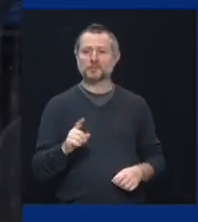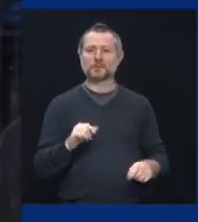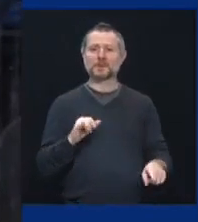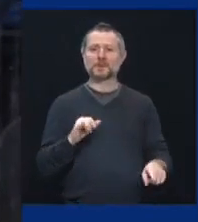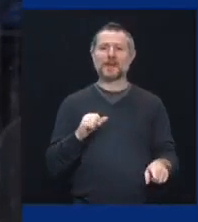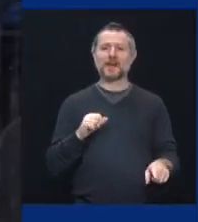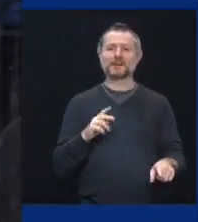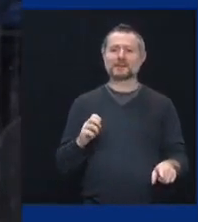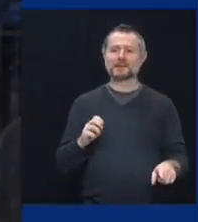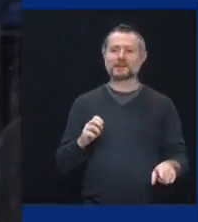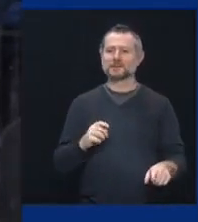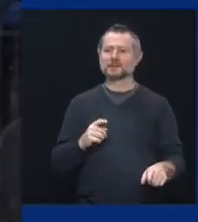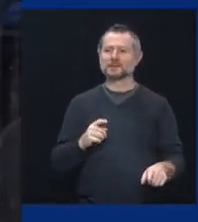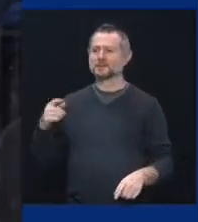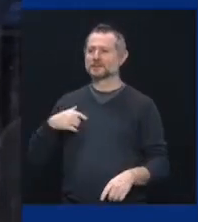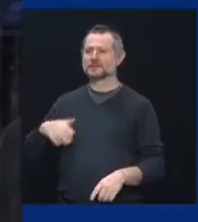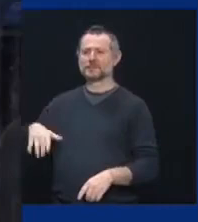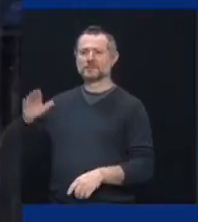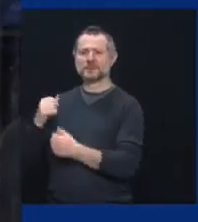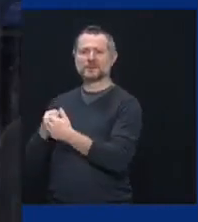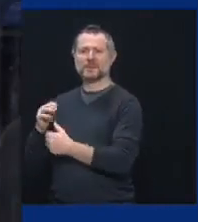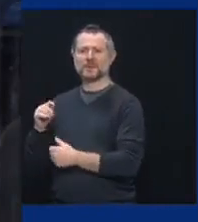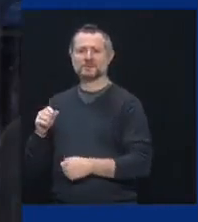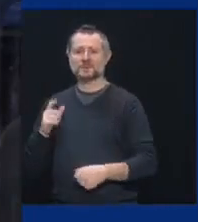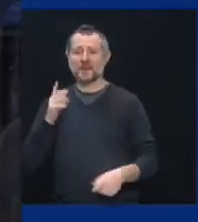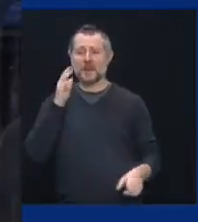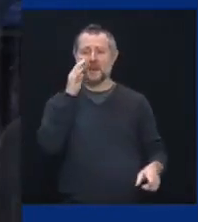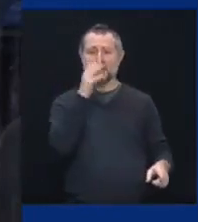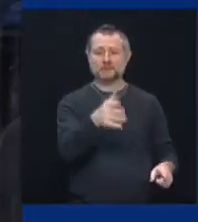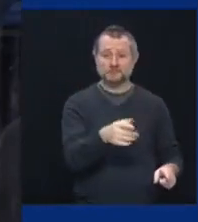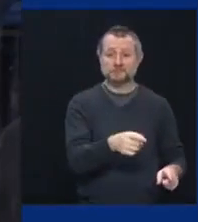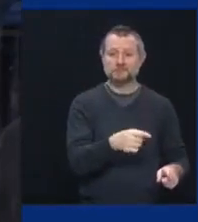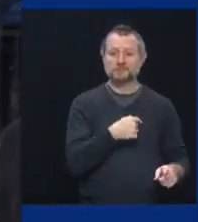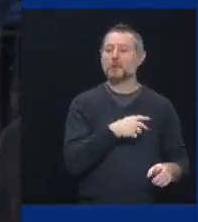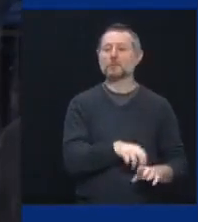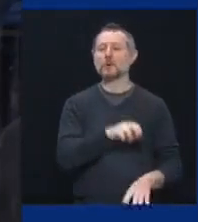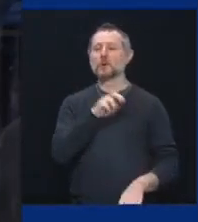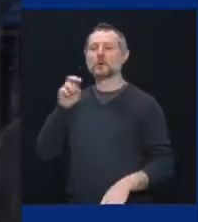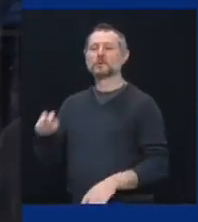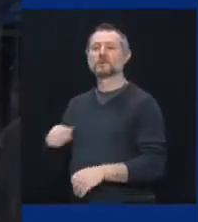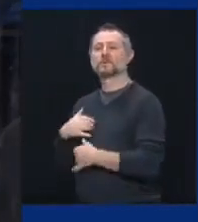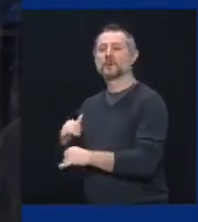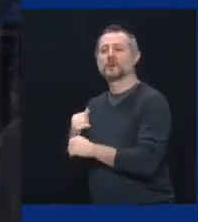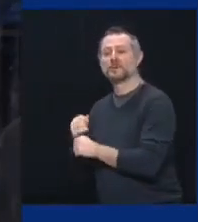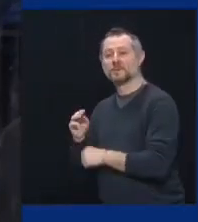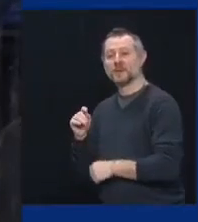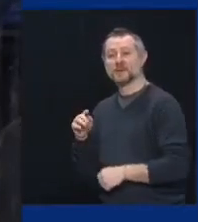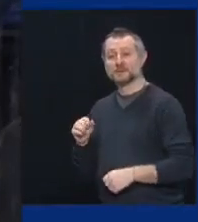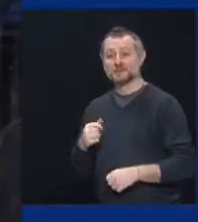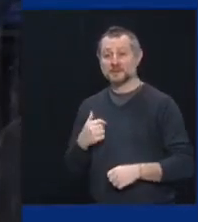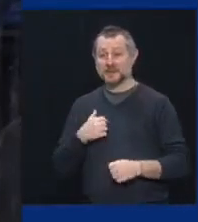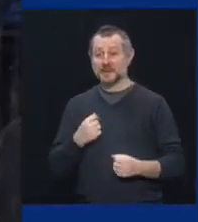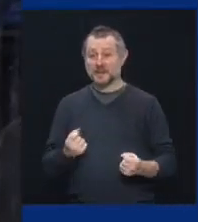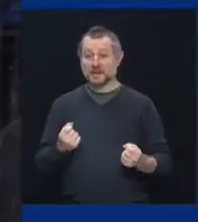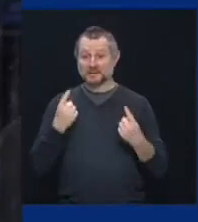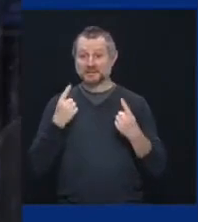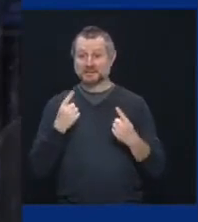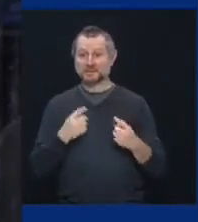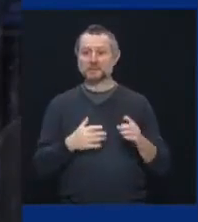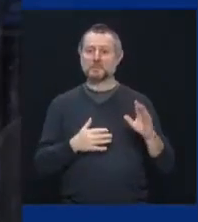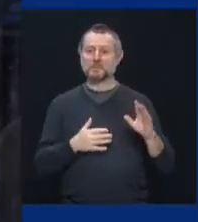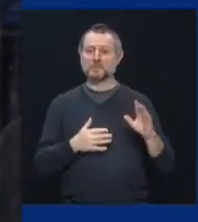later, I get a chance to play for a team I rooted for as a kid. So I get the whole pledge of allegiance. I get the whole two hats.